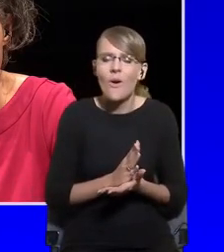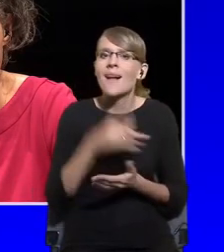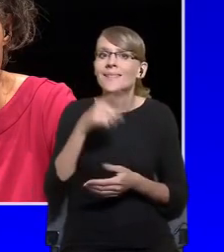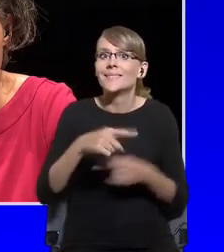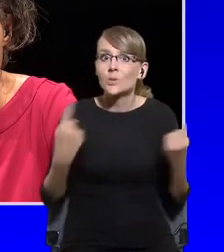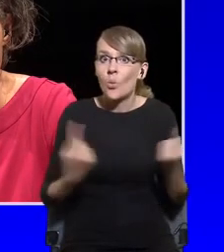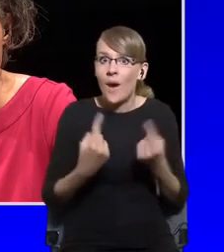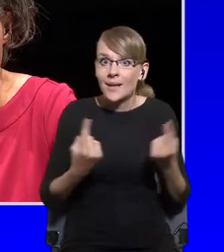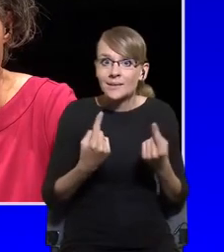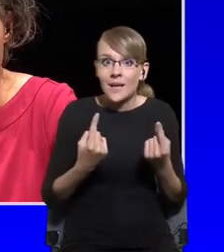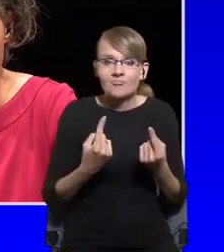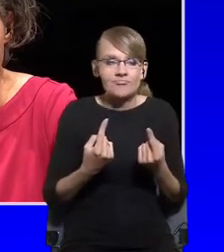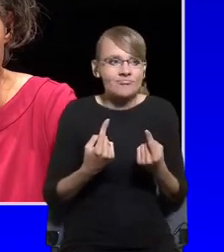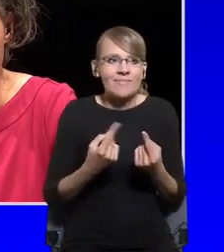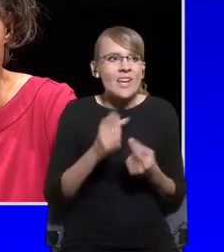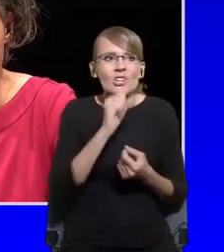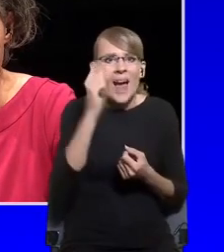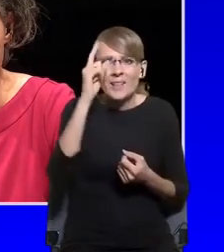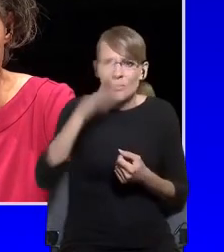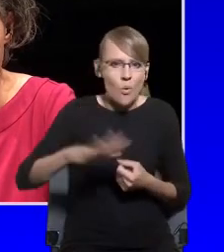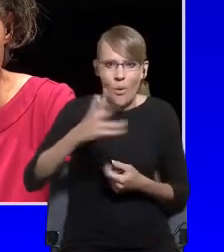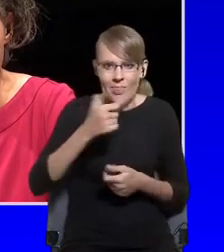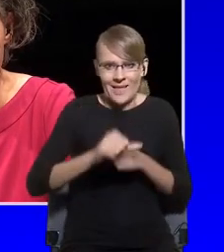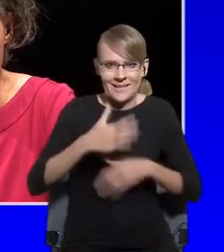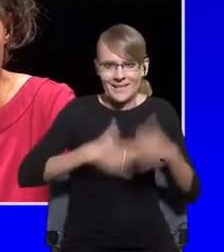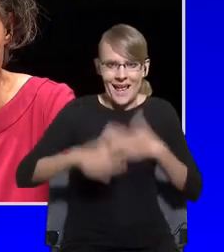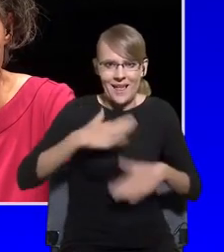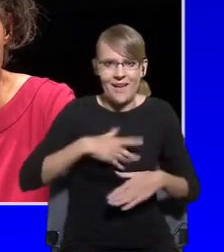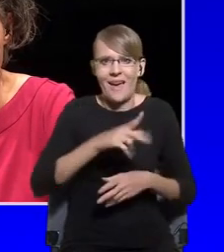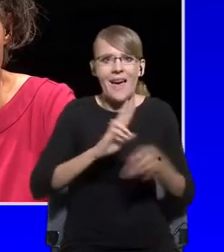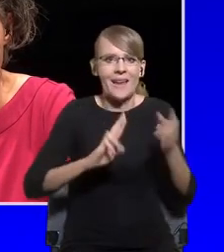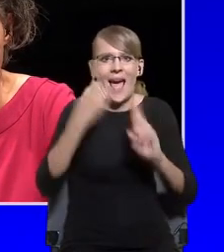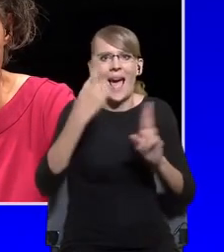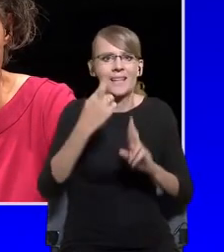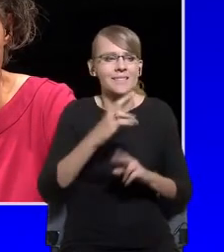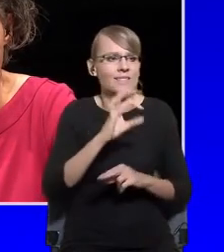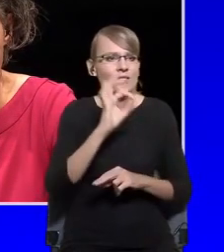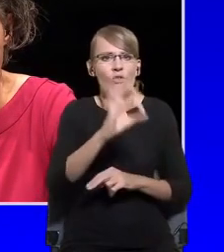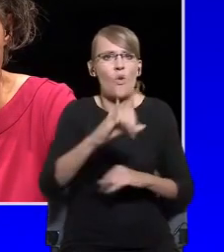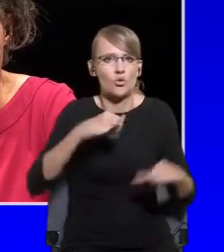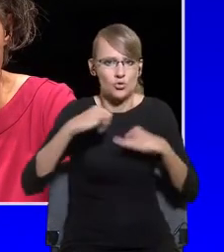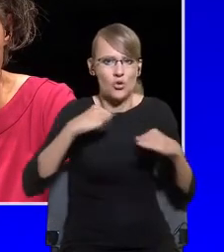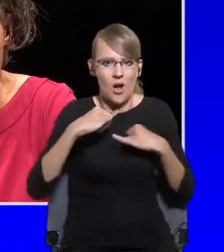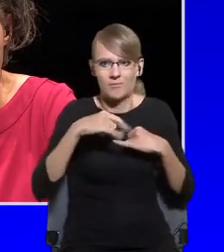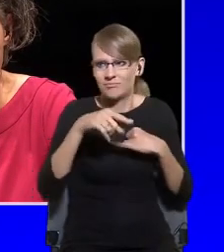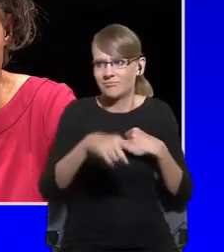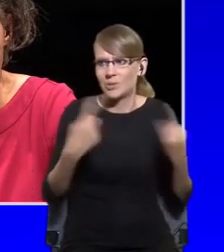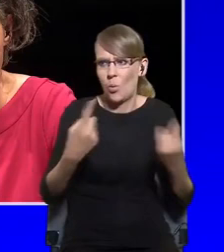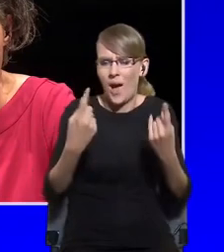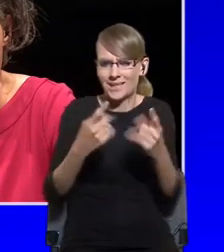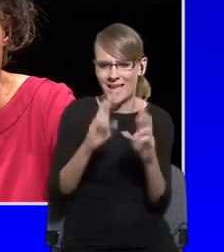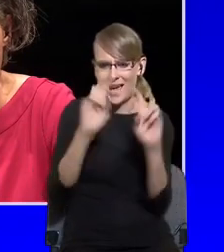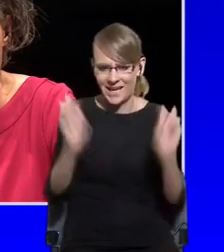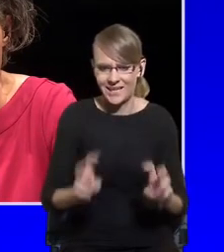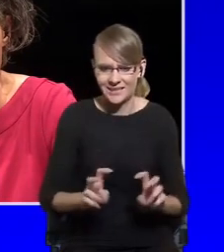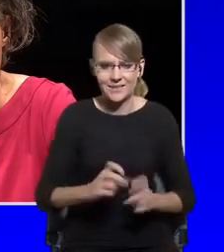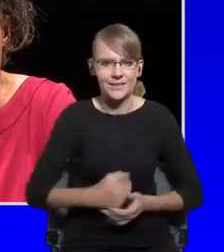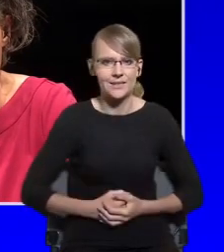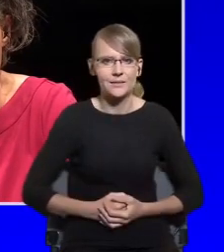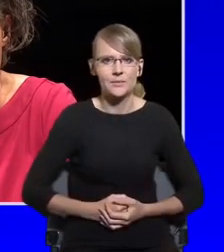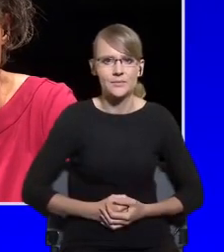governments to the crisis. And this includes the democratic